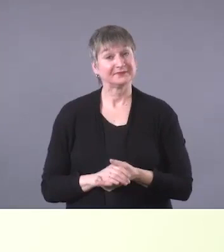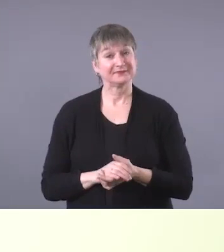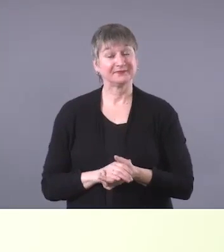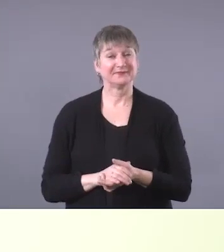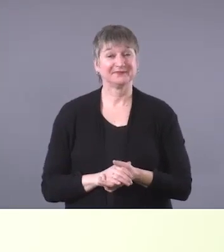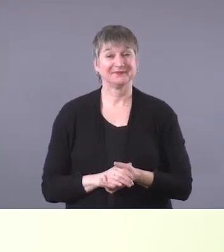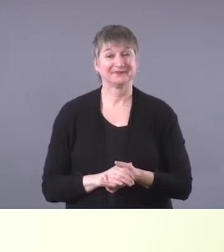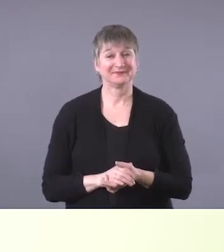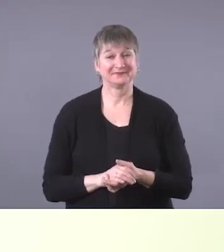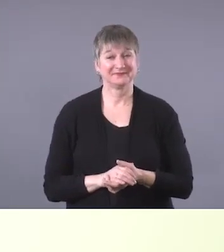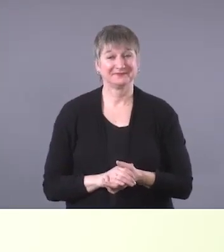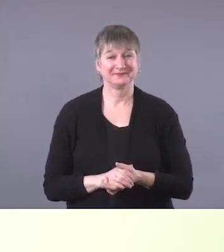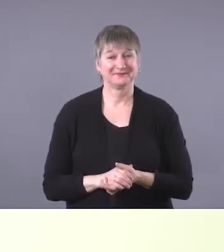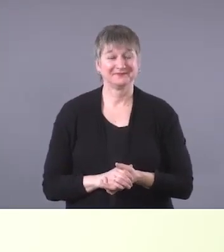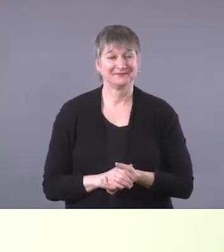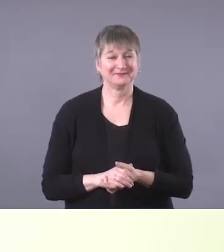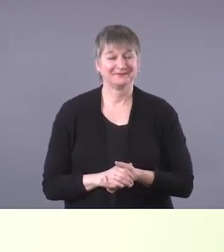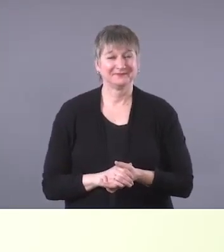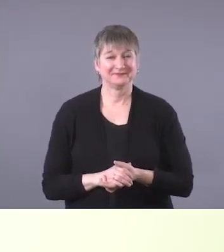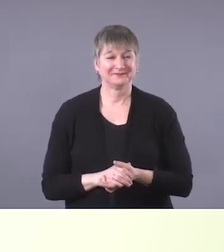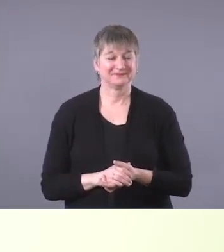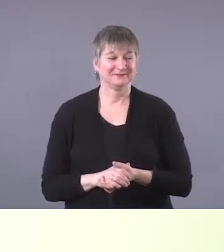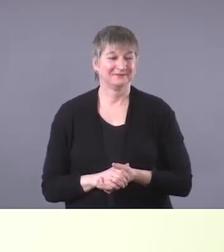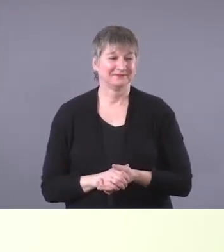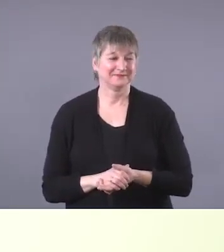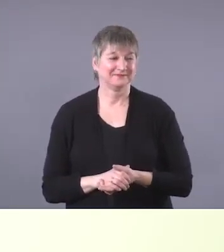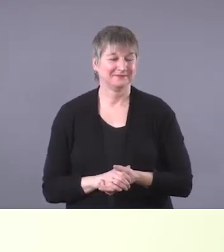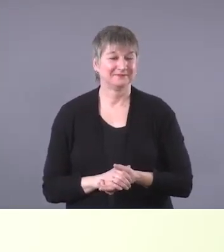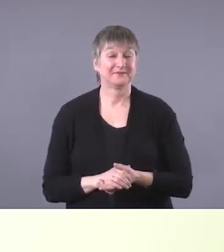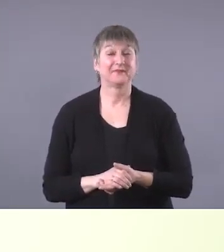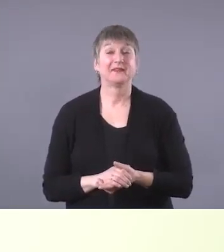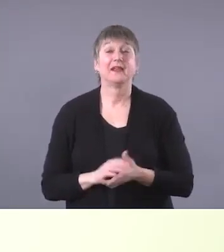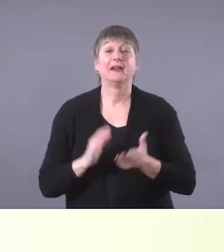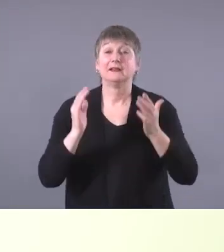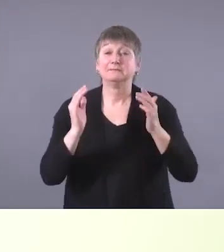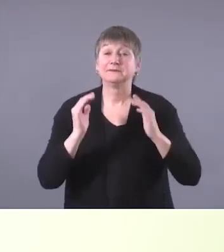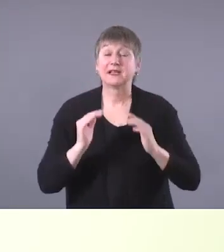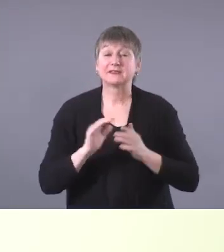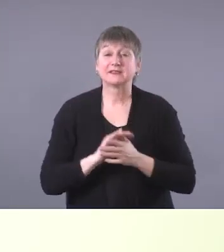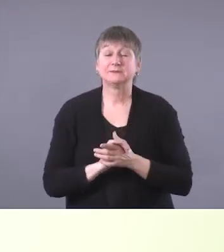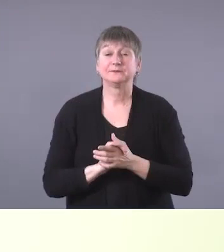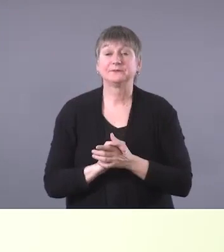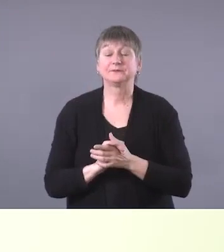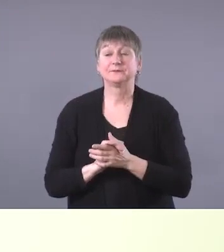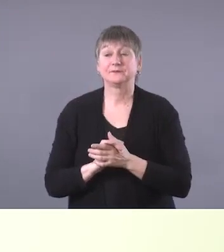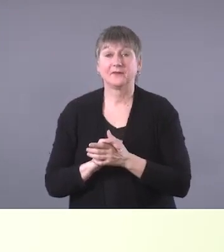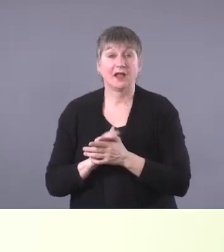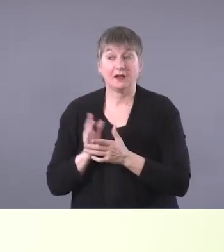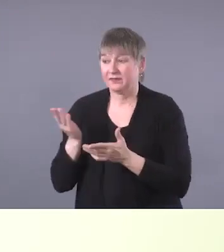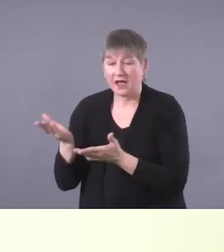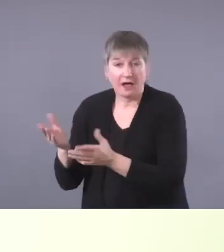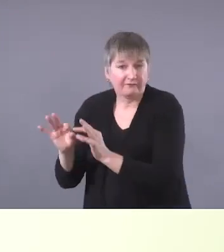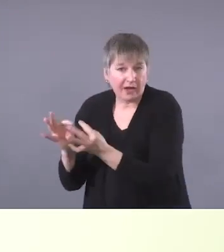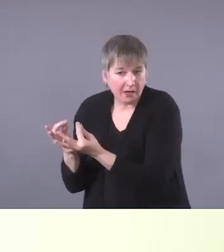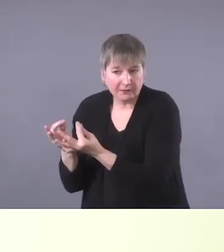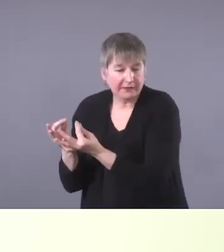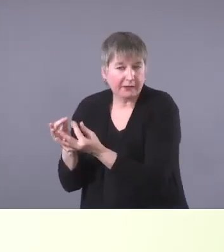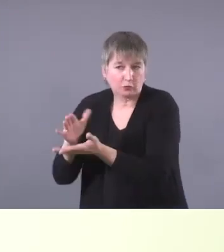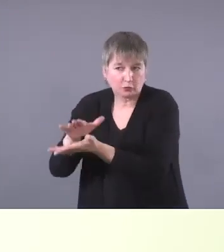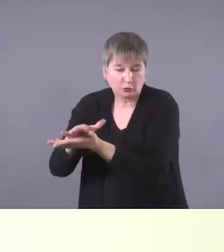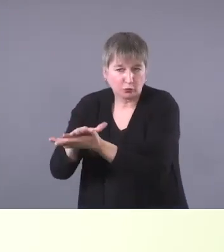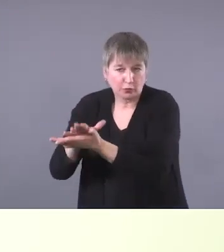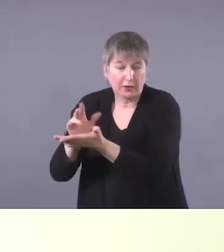Um, so the next thing is to ensure that the person, family or facility or school or program have the proper